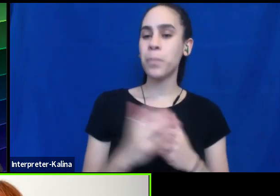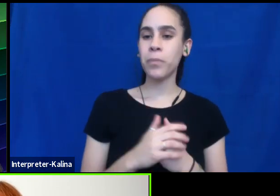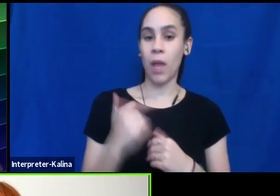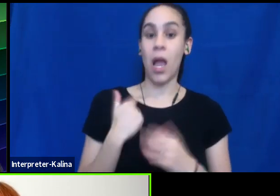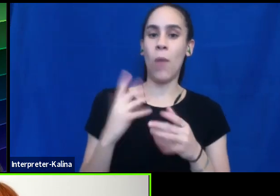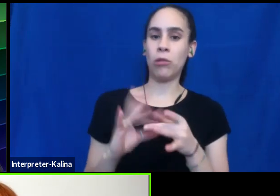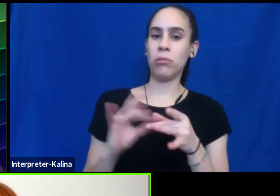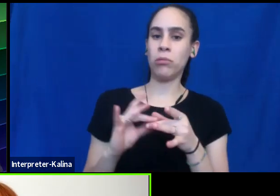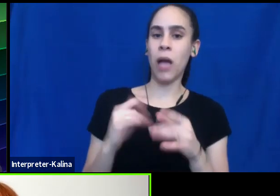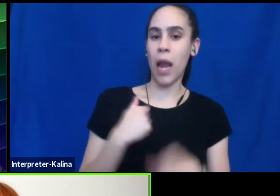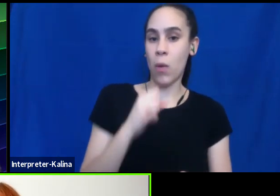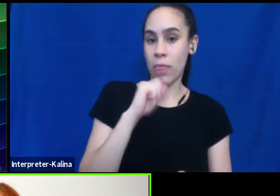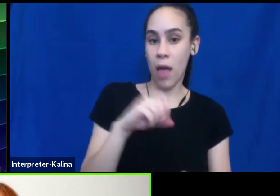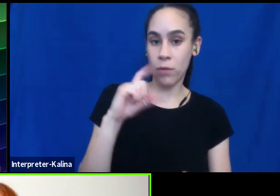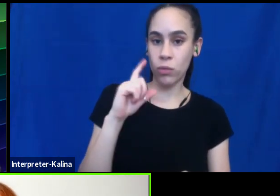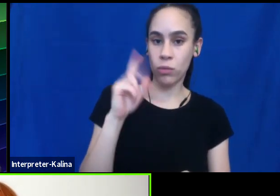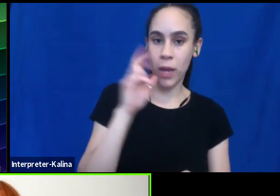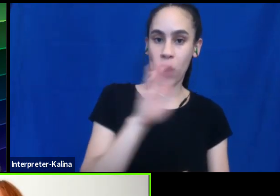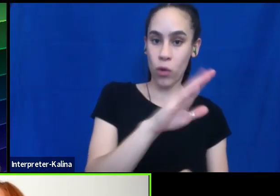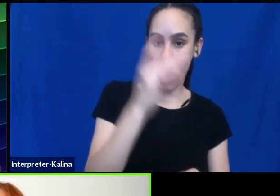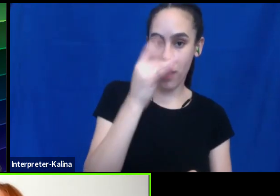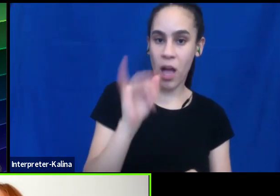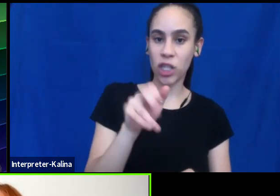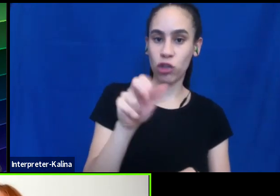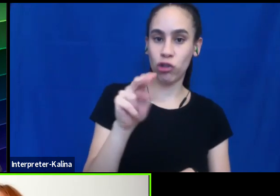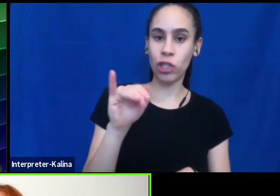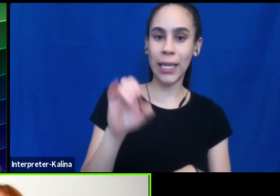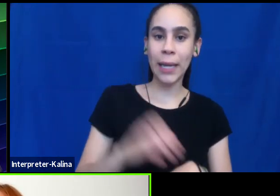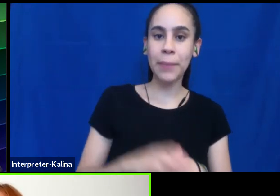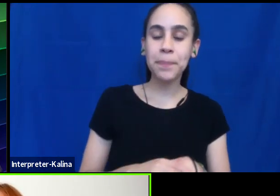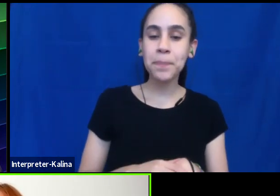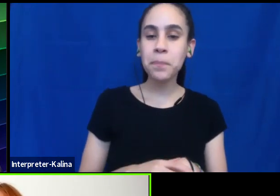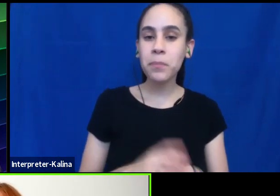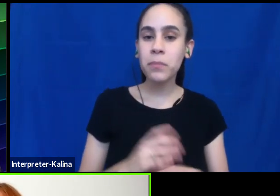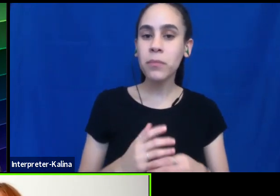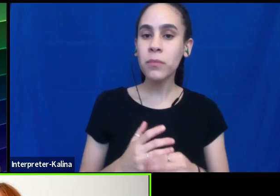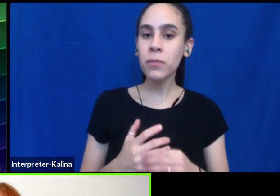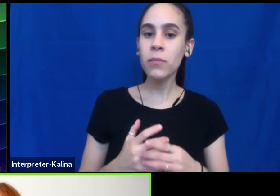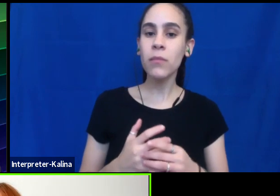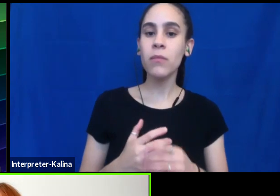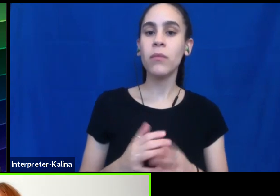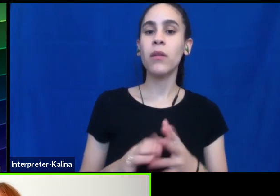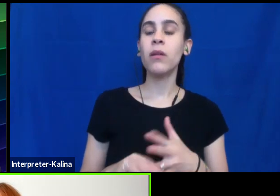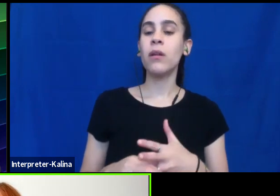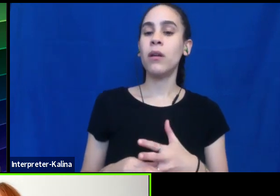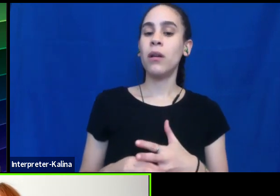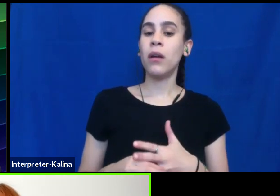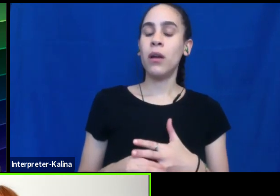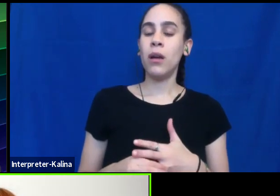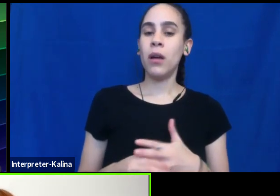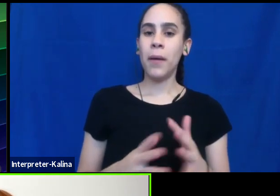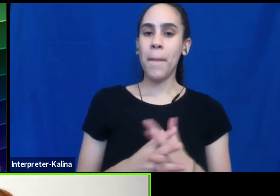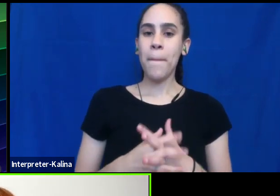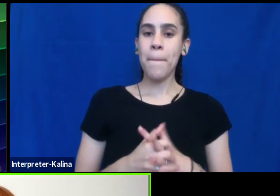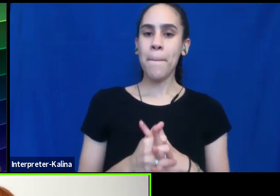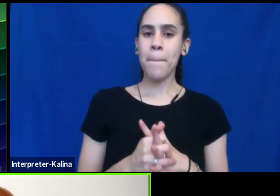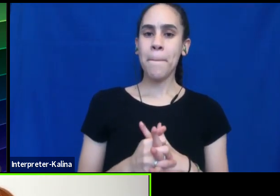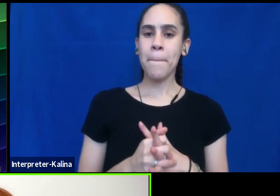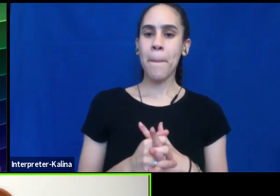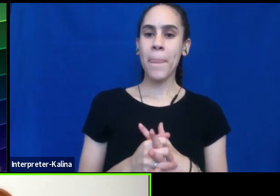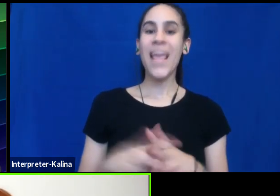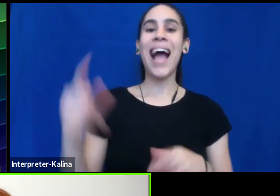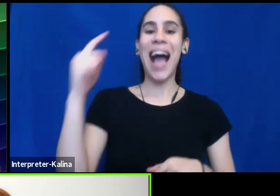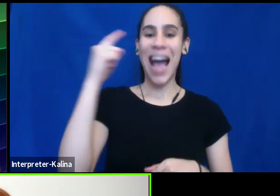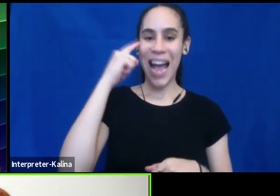to hear your thoughts to me. Um, Jeannie, um, so I think there's a distinction